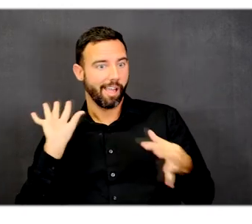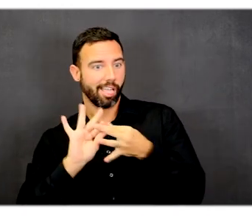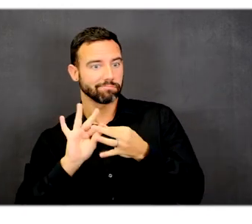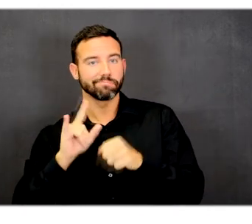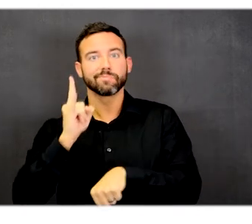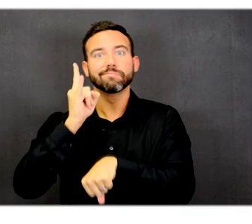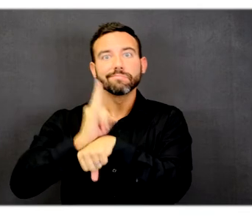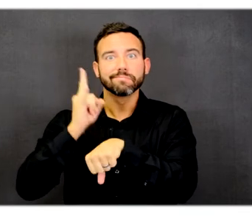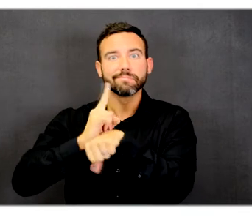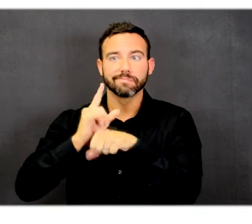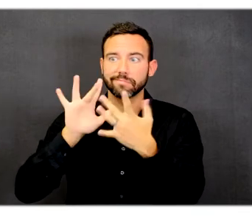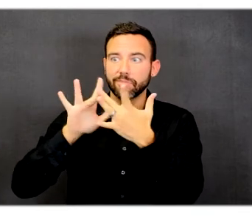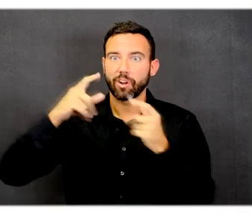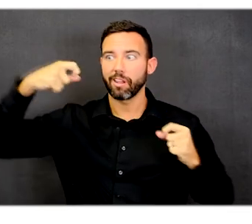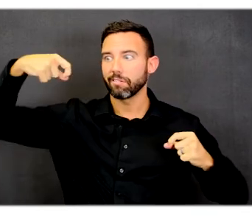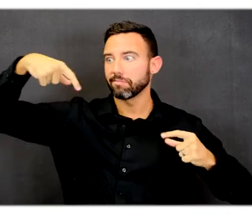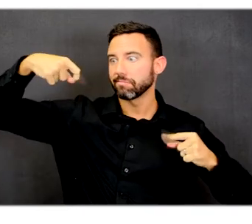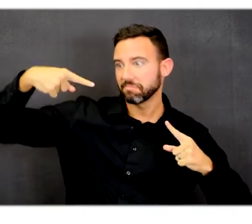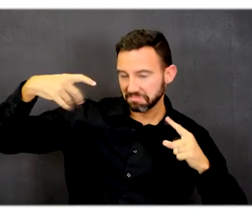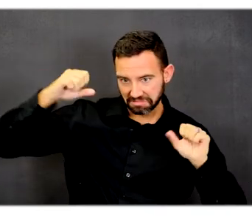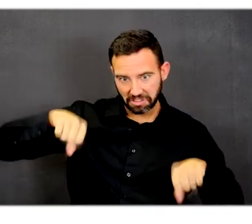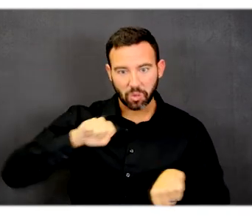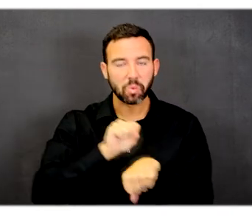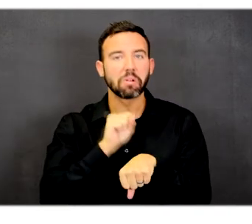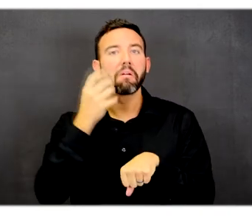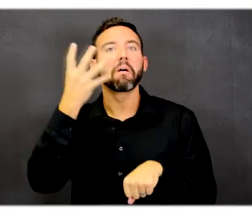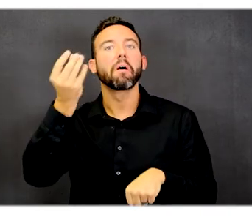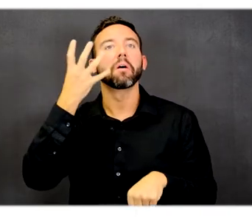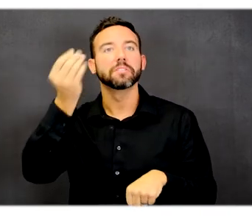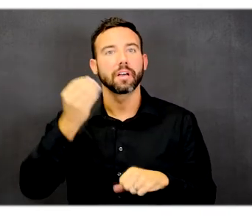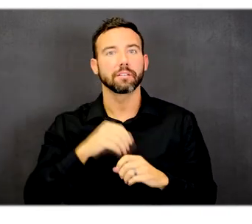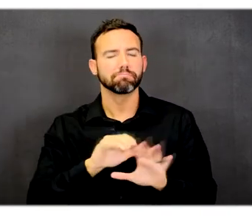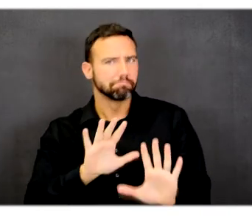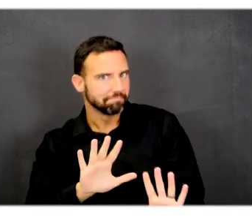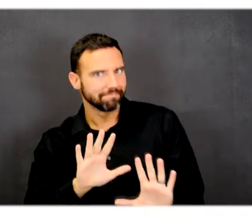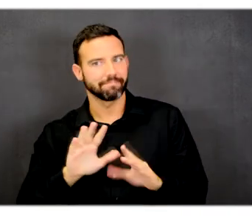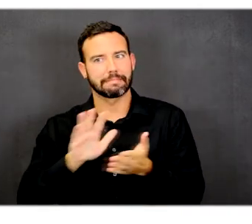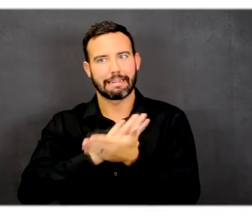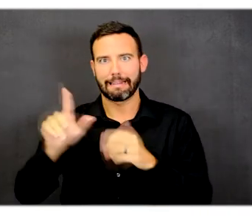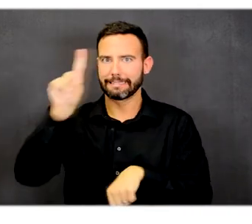-fi throughout the site in order to work in outdoor spaces if it is a nice day.